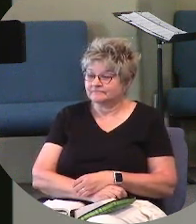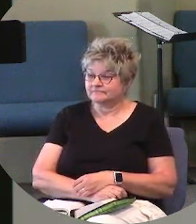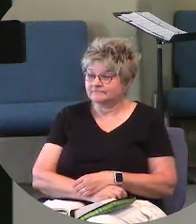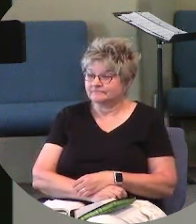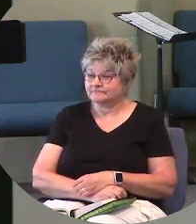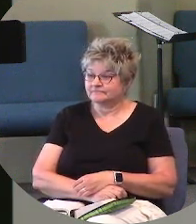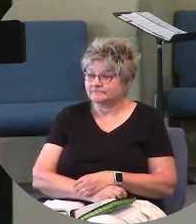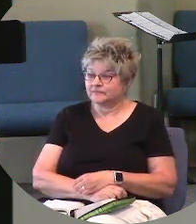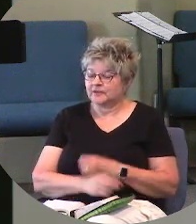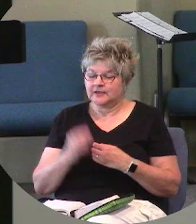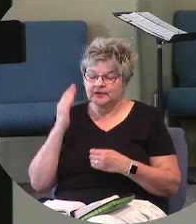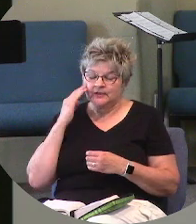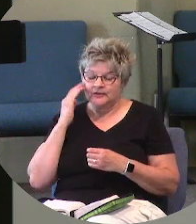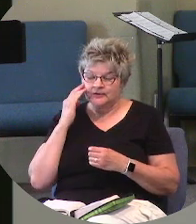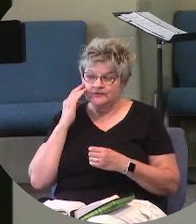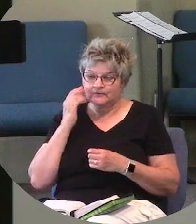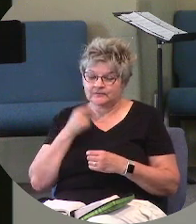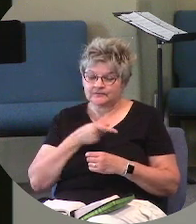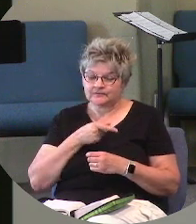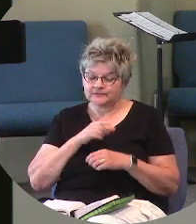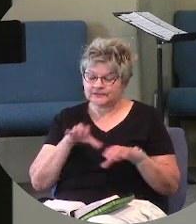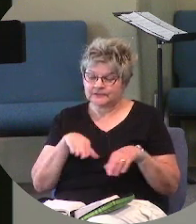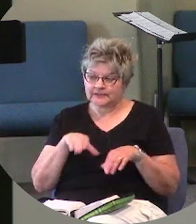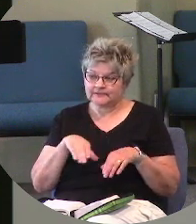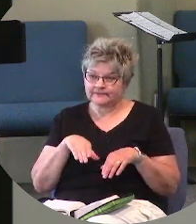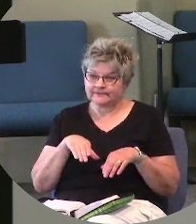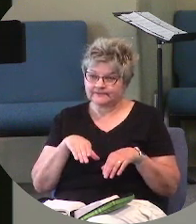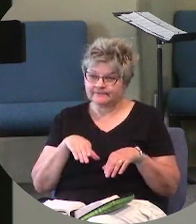And you know what she did? She